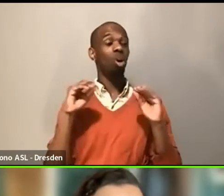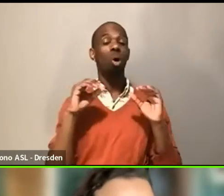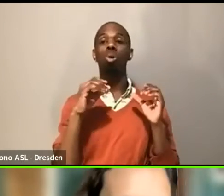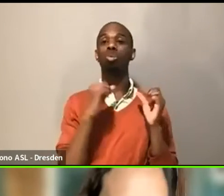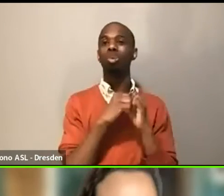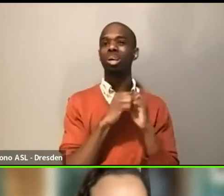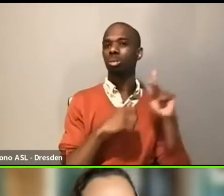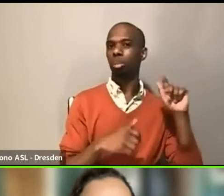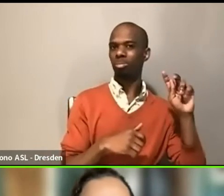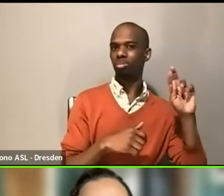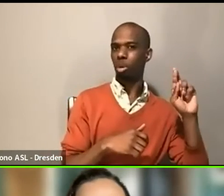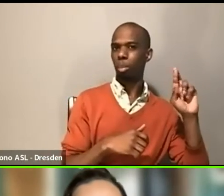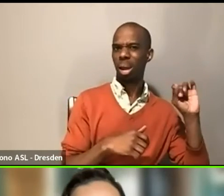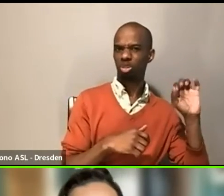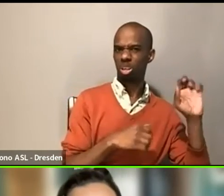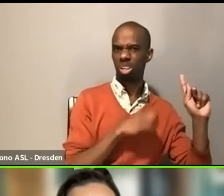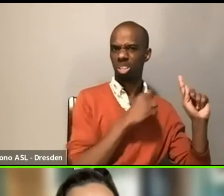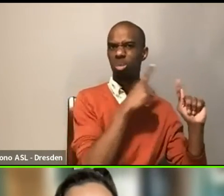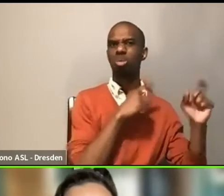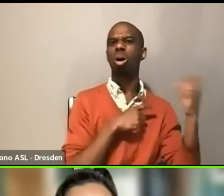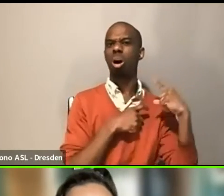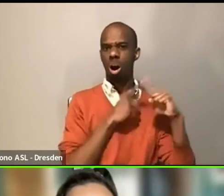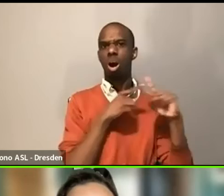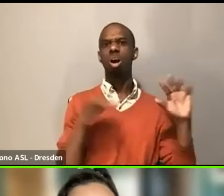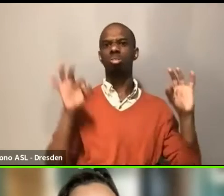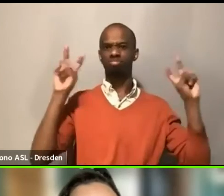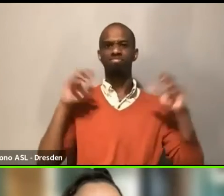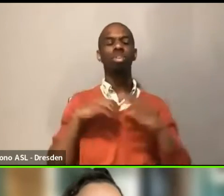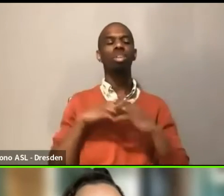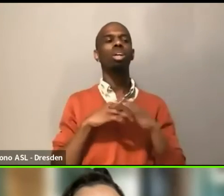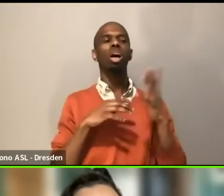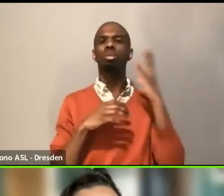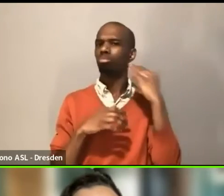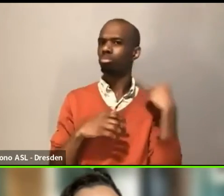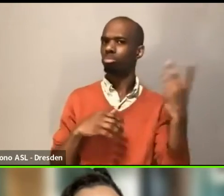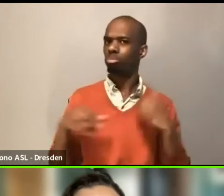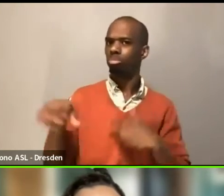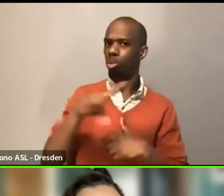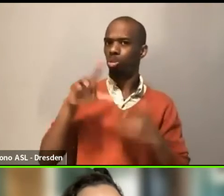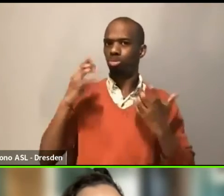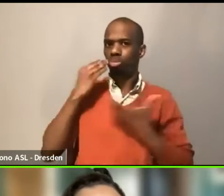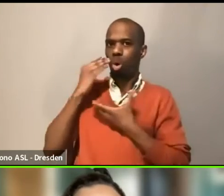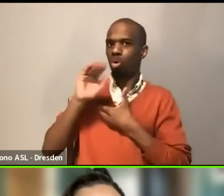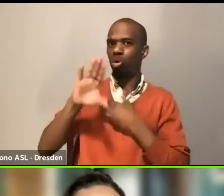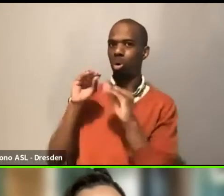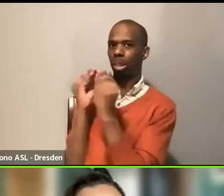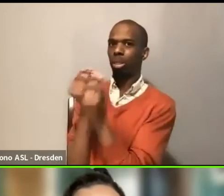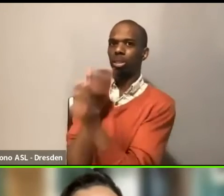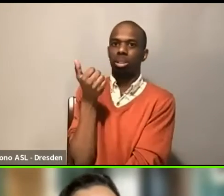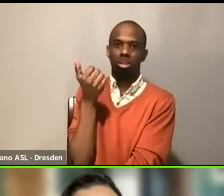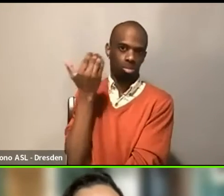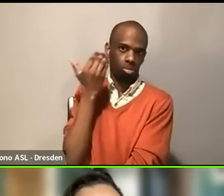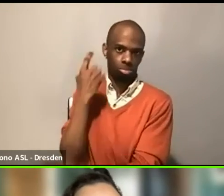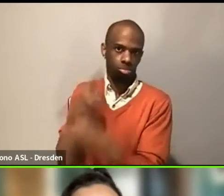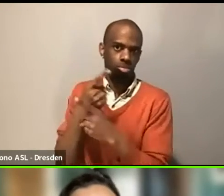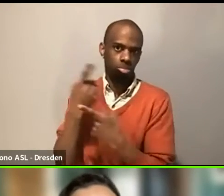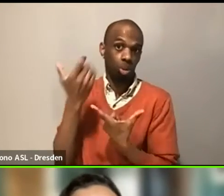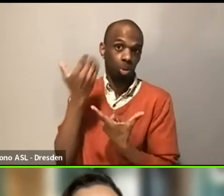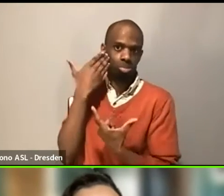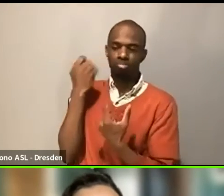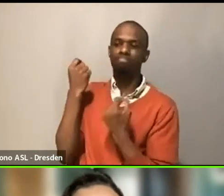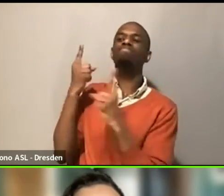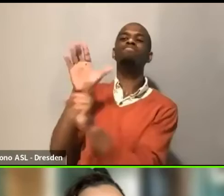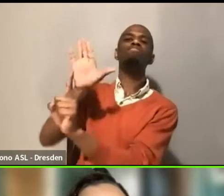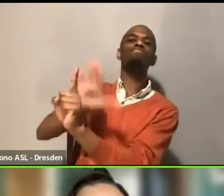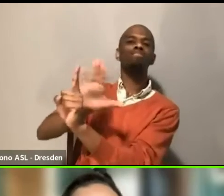will be different from every organization and you know, your organization best, but if like, all you can do is like, uh, we're going to, as Rachel said, we're going to offer